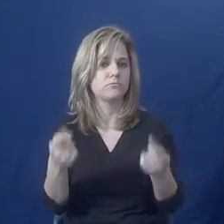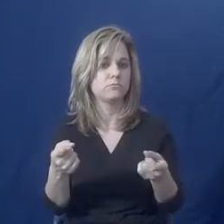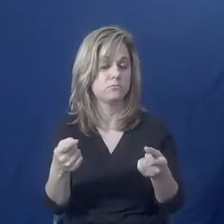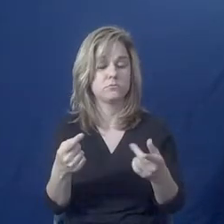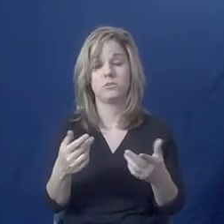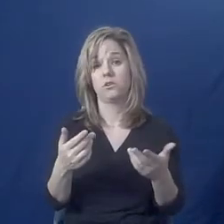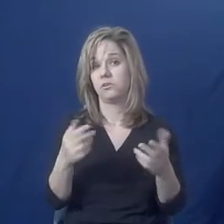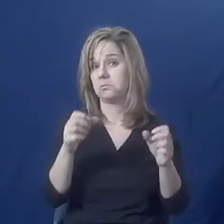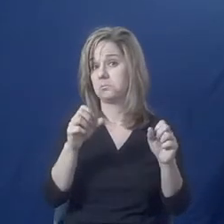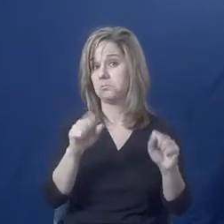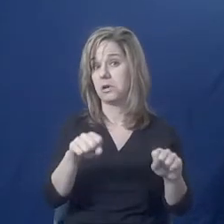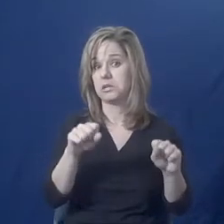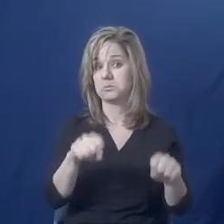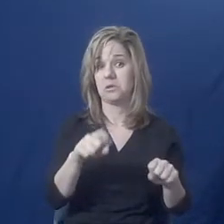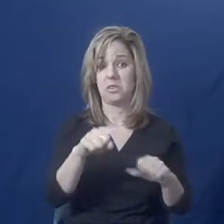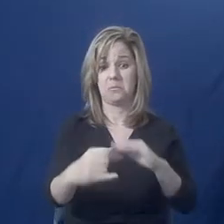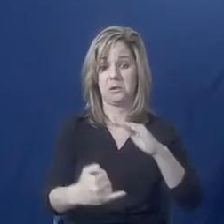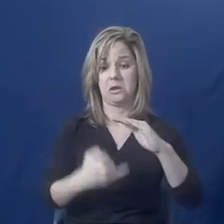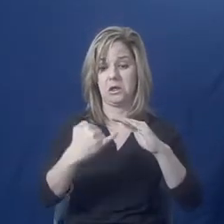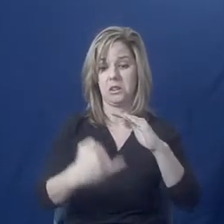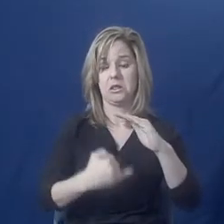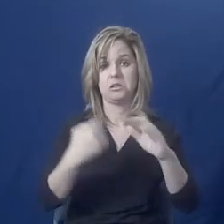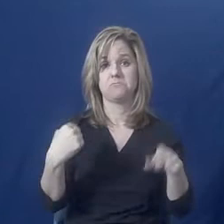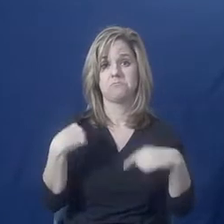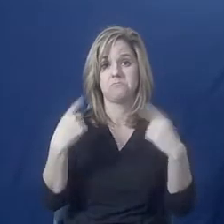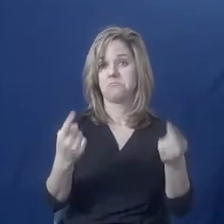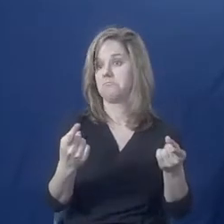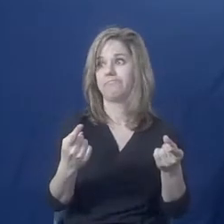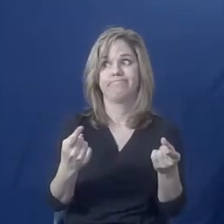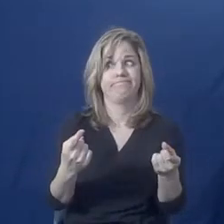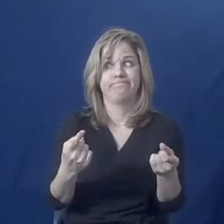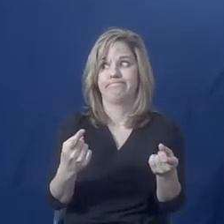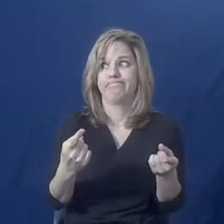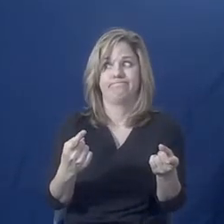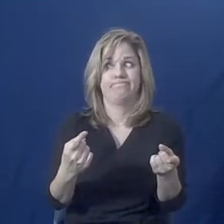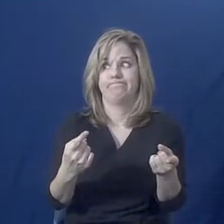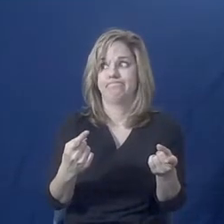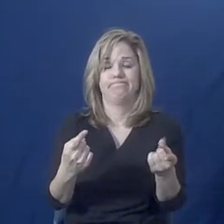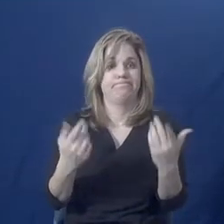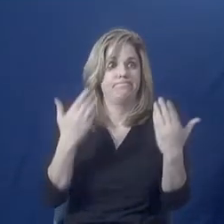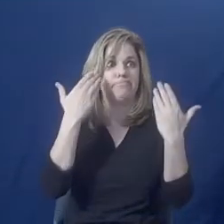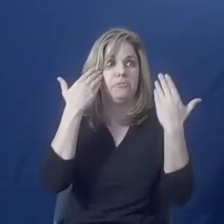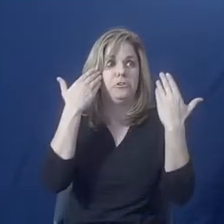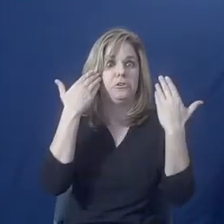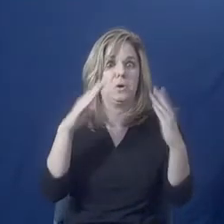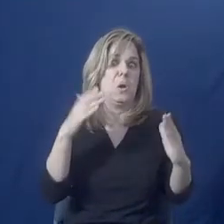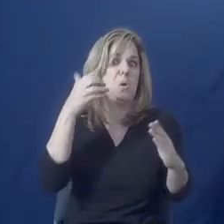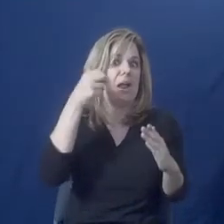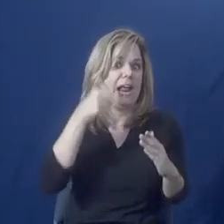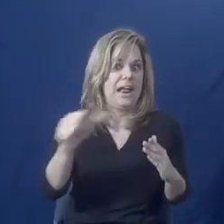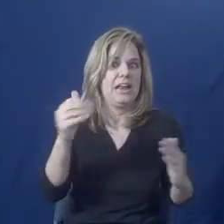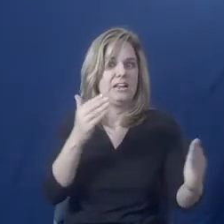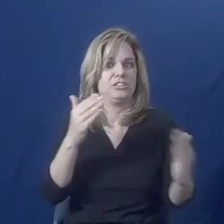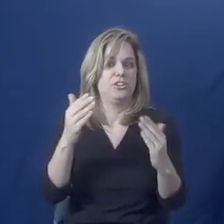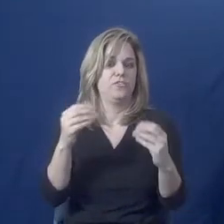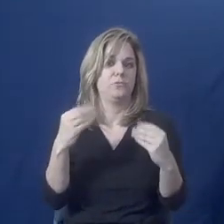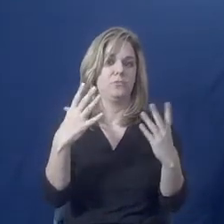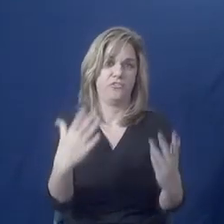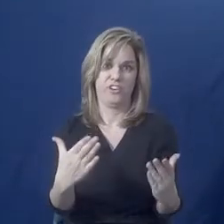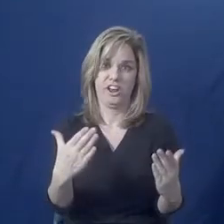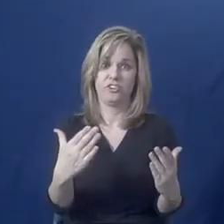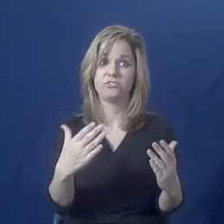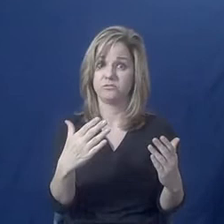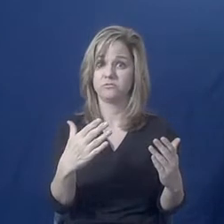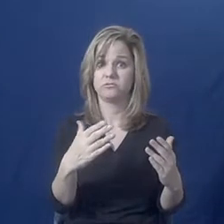by the abuse that they really don't know any service providers in the area? Do they need to get